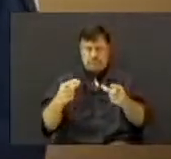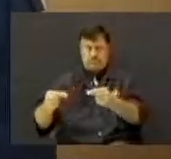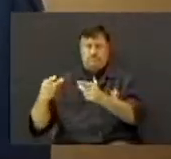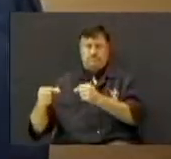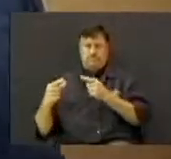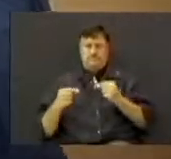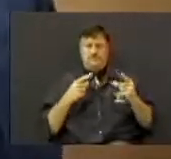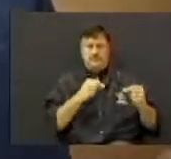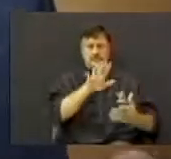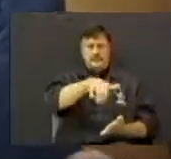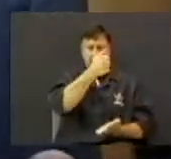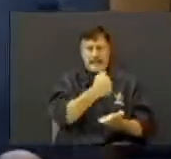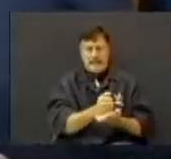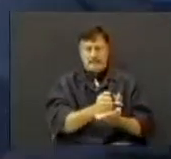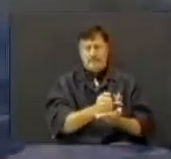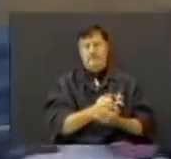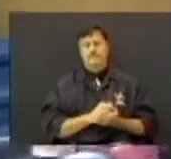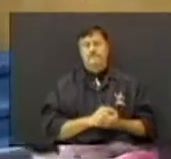Amen.